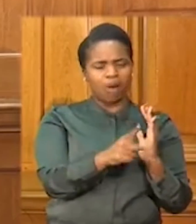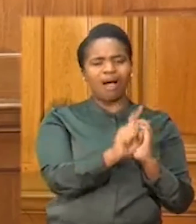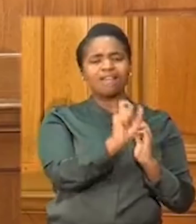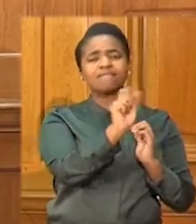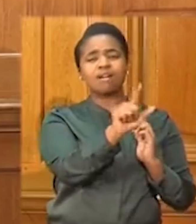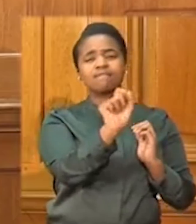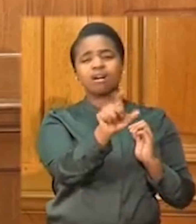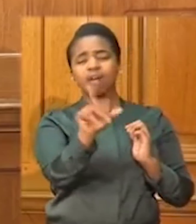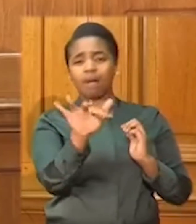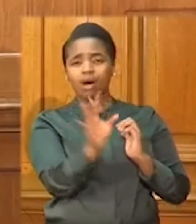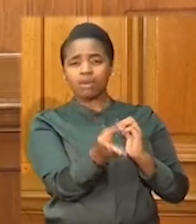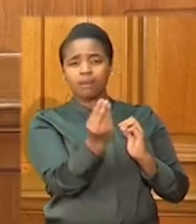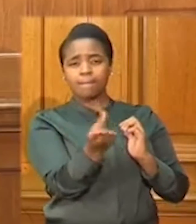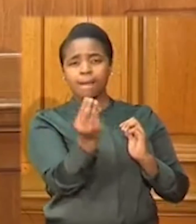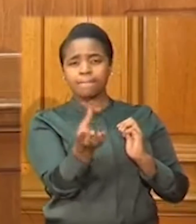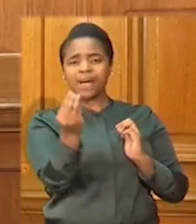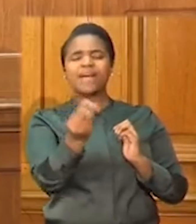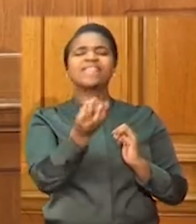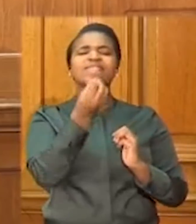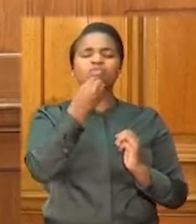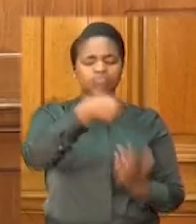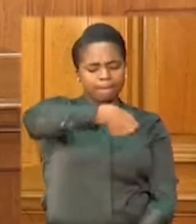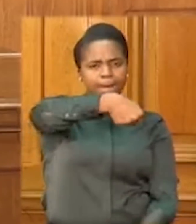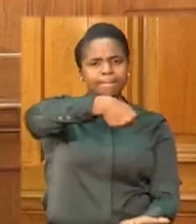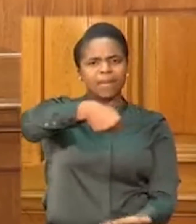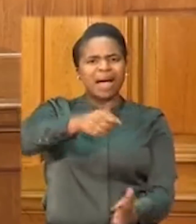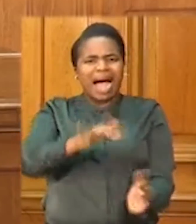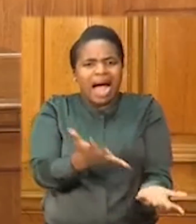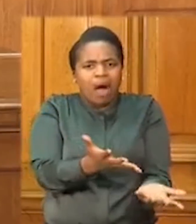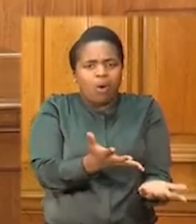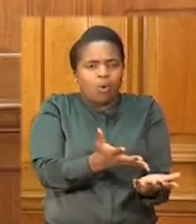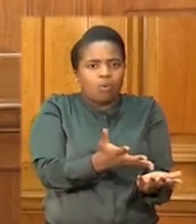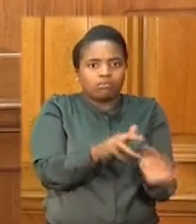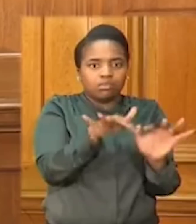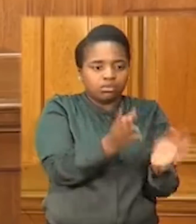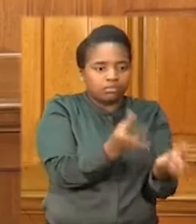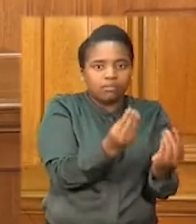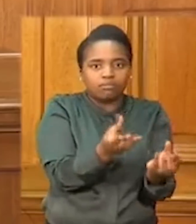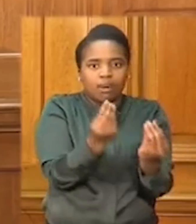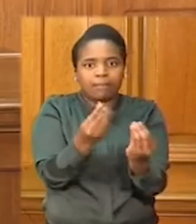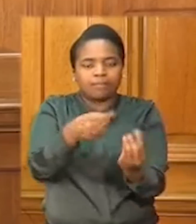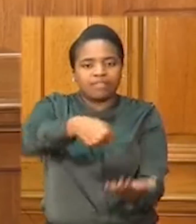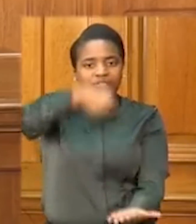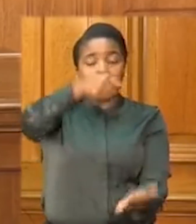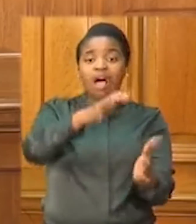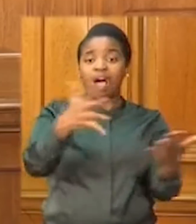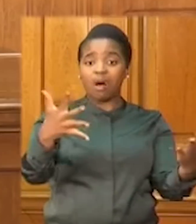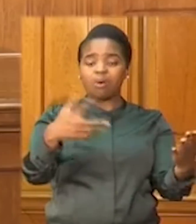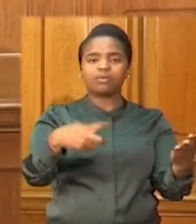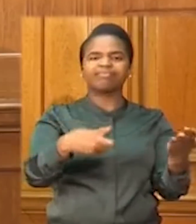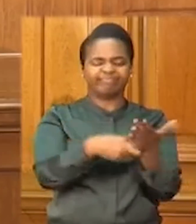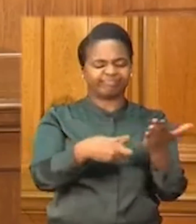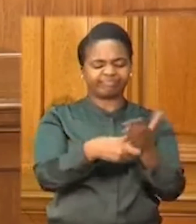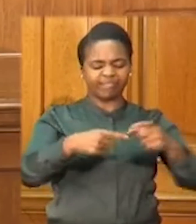solution to roll out food assistance at scale through vouchers and